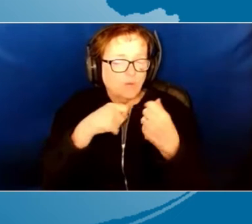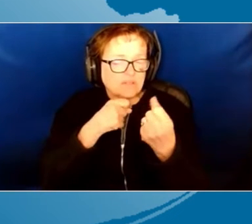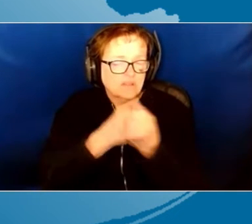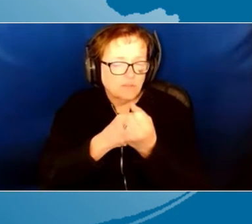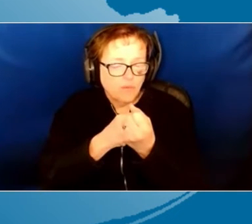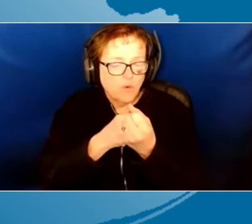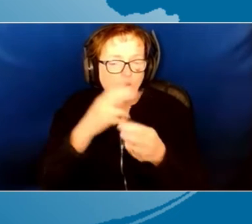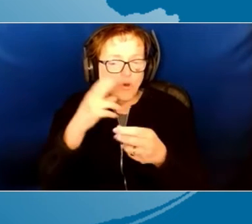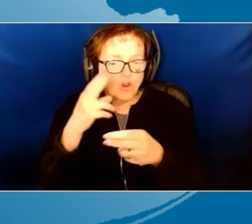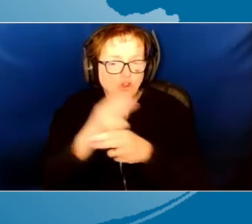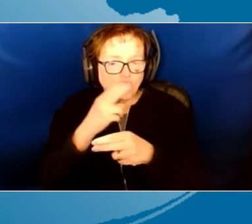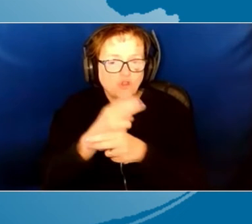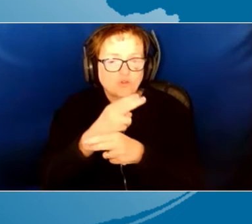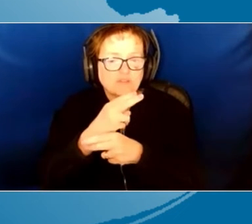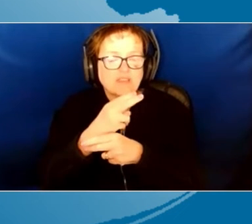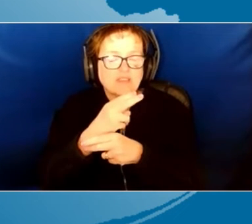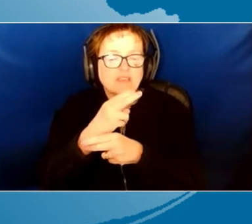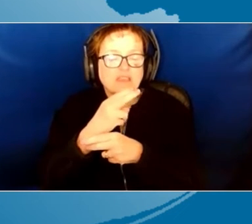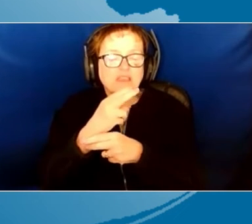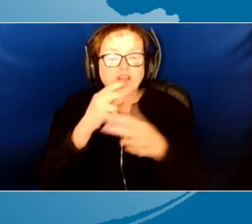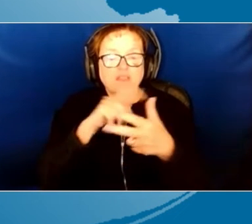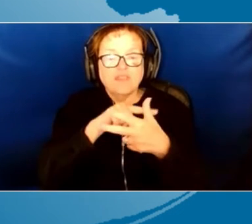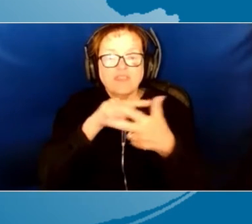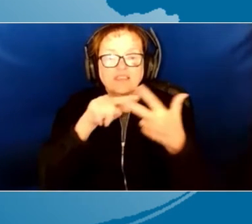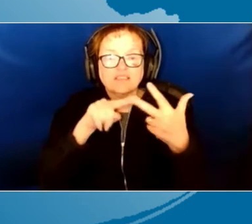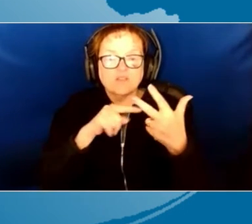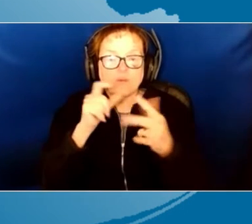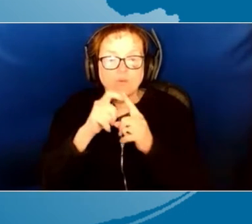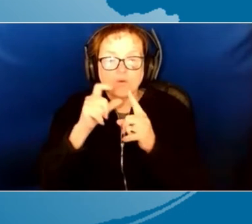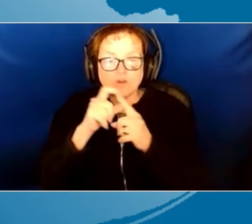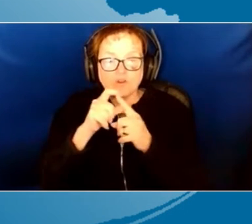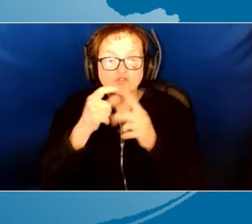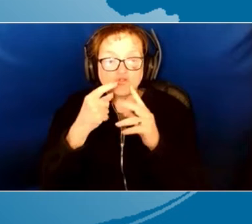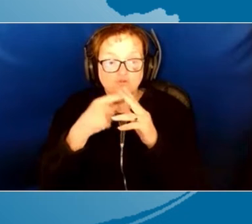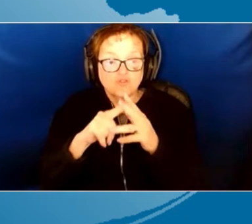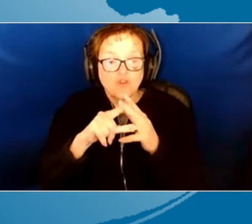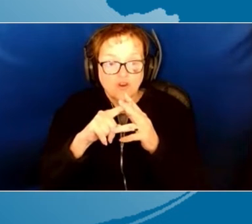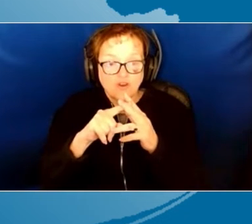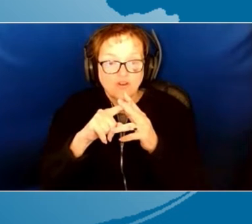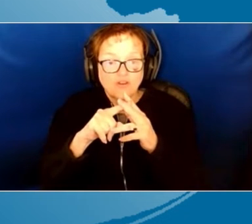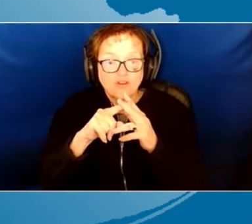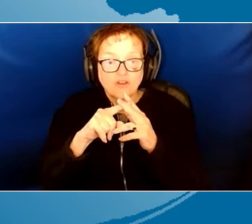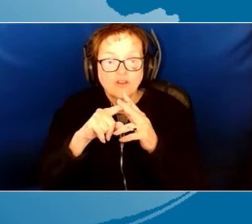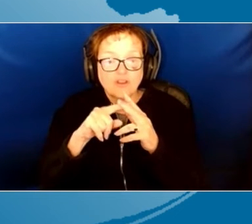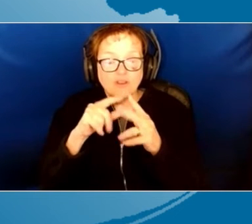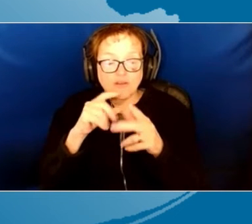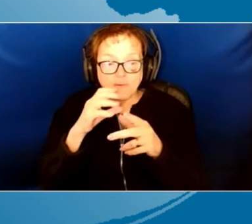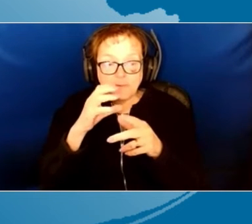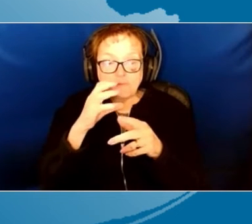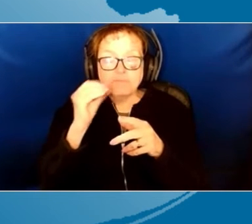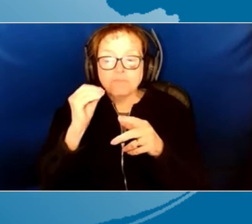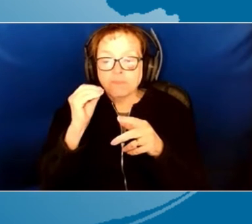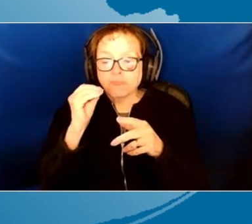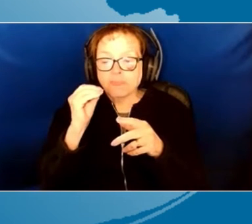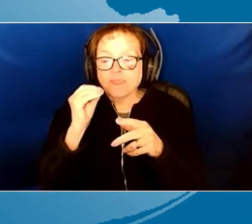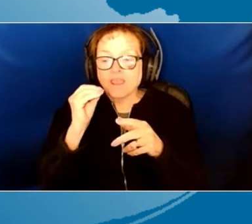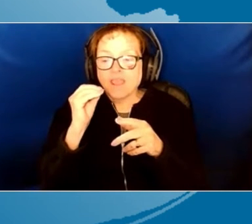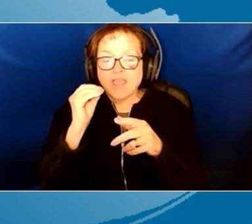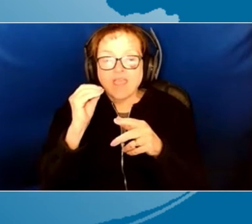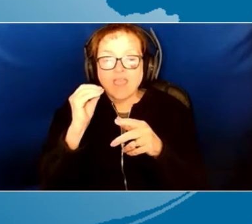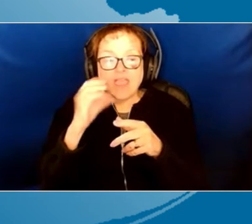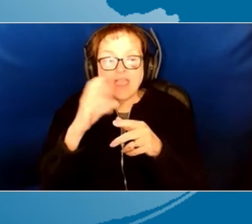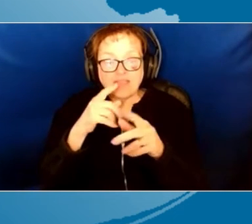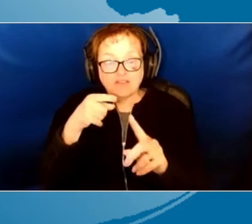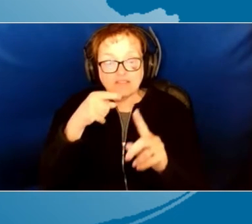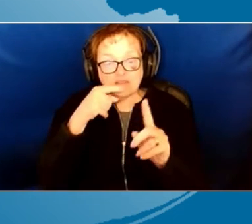using these three words to start with. So we're going to get, we'll get very specific, but we